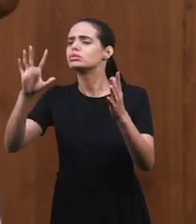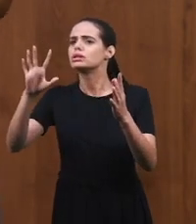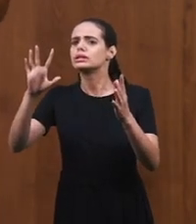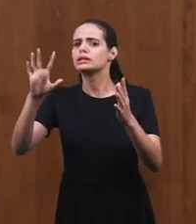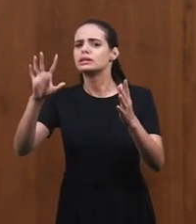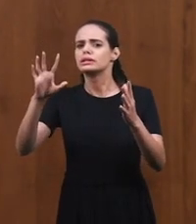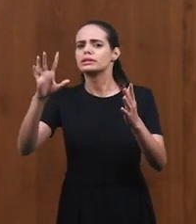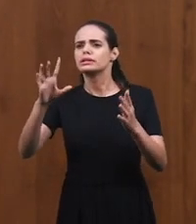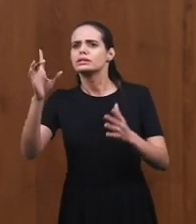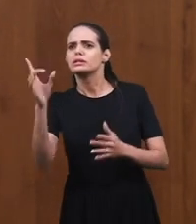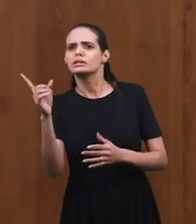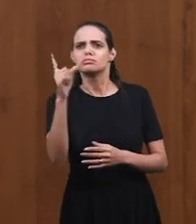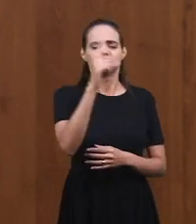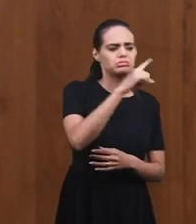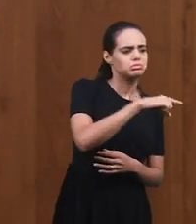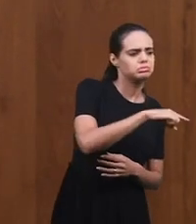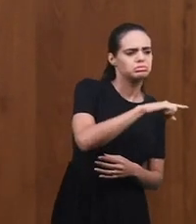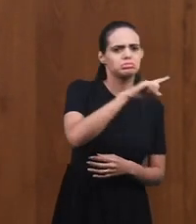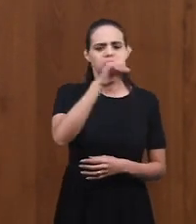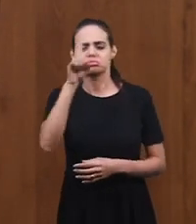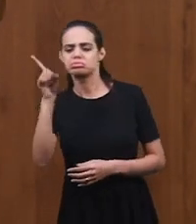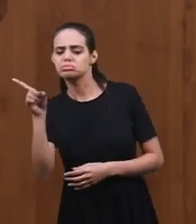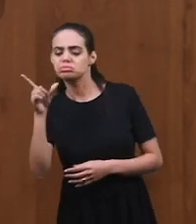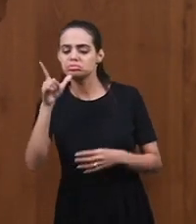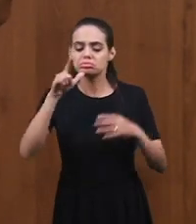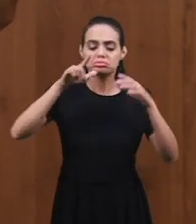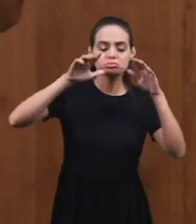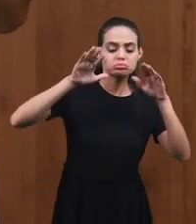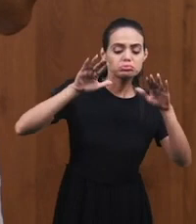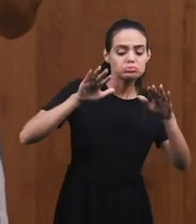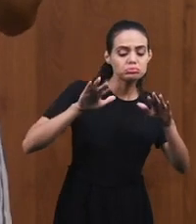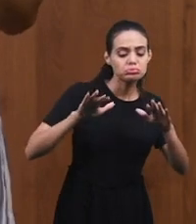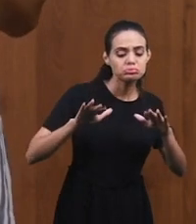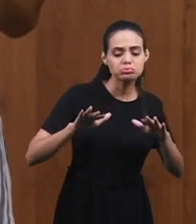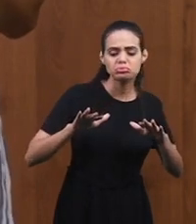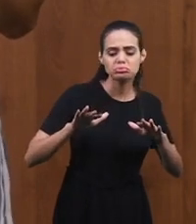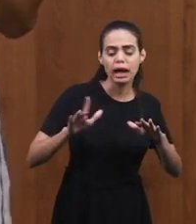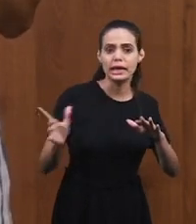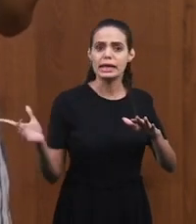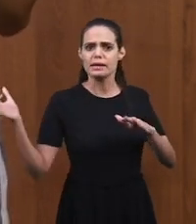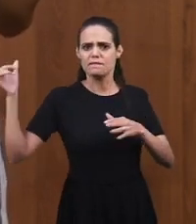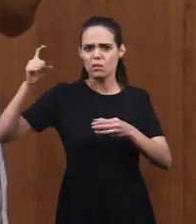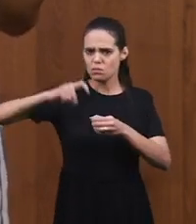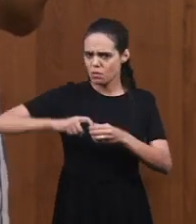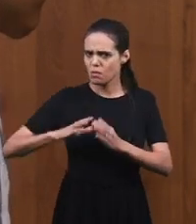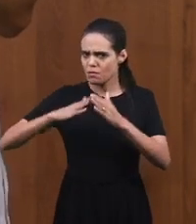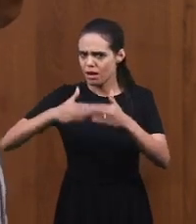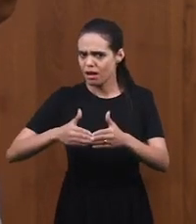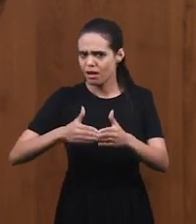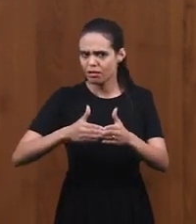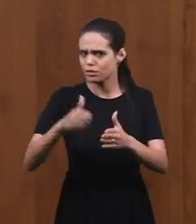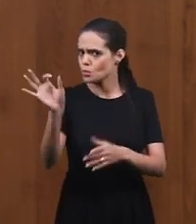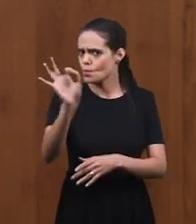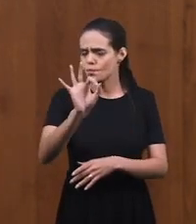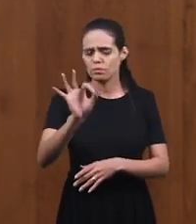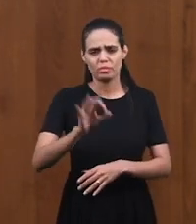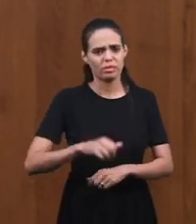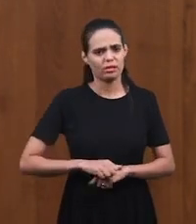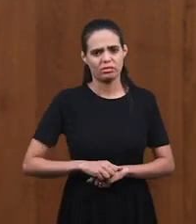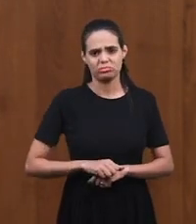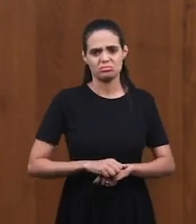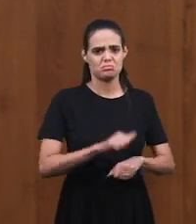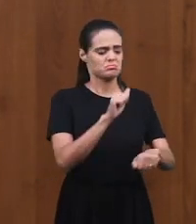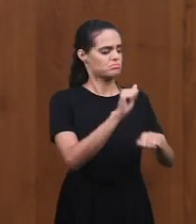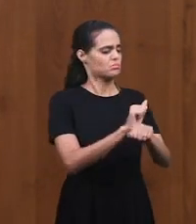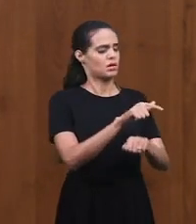things. And that's what happened with the raven as well. He went in and out, in and out. Until he went outside and left.